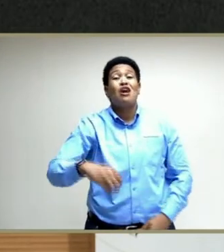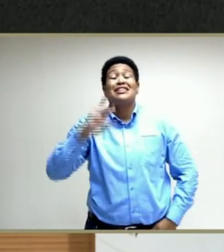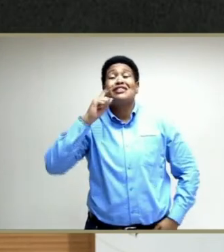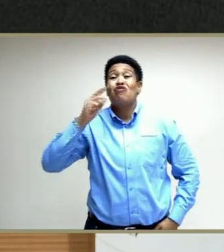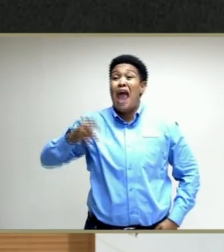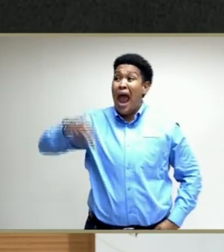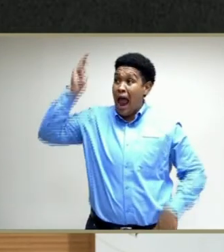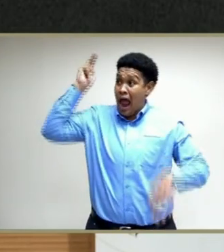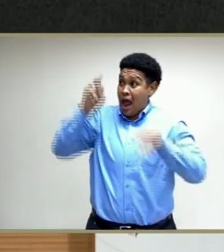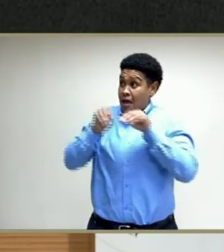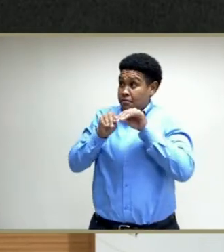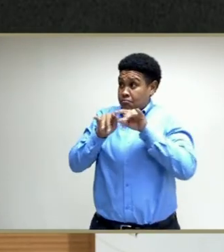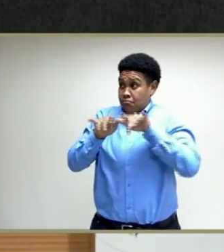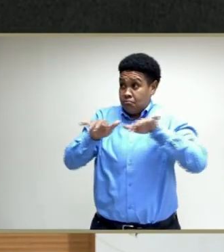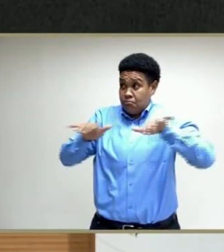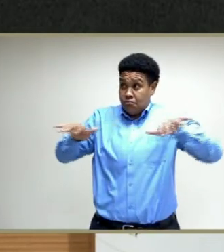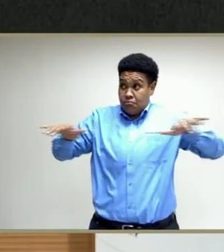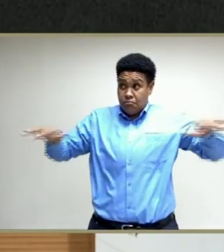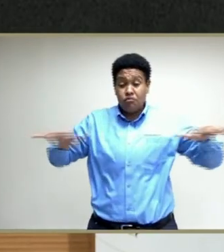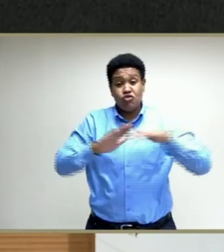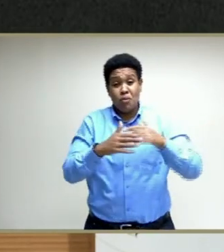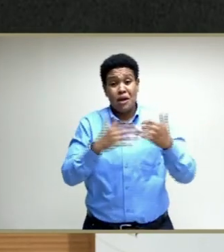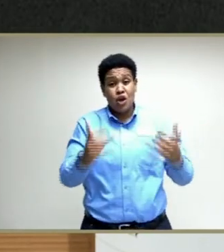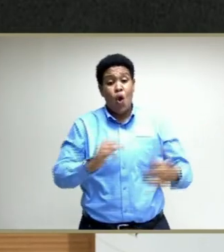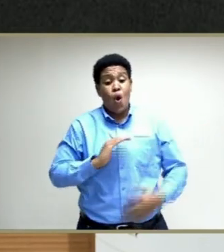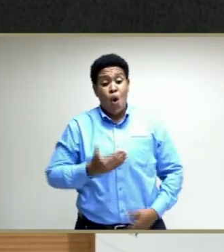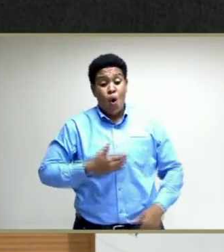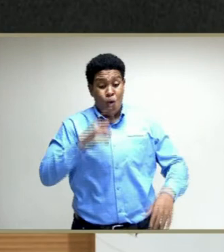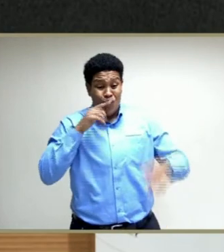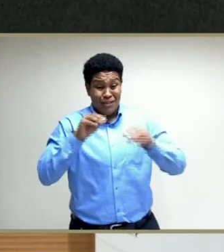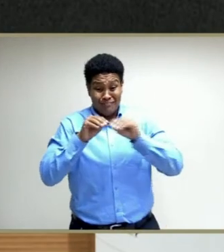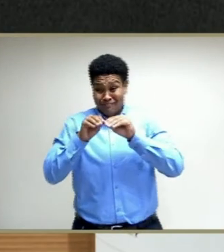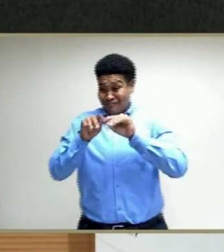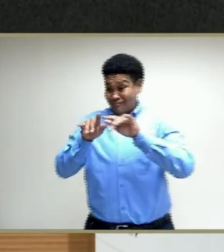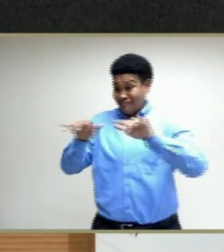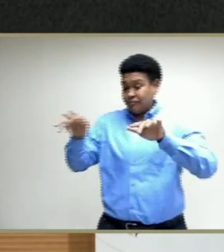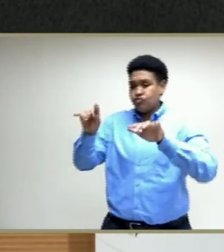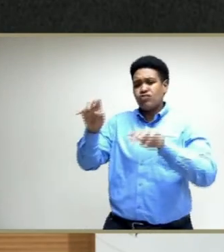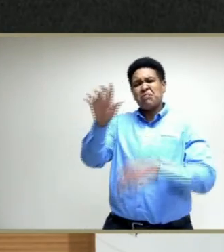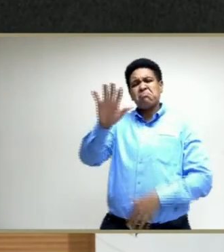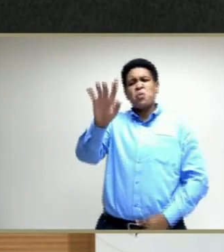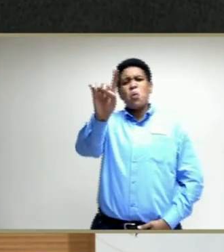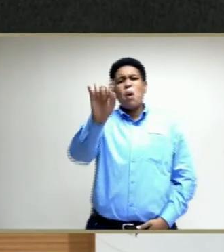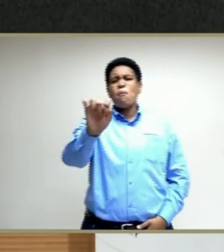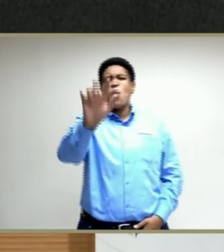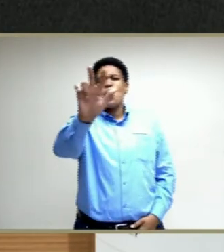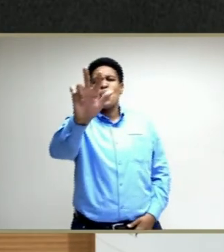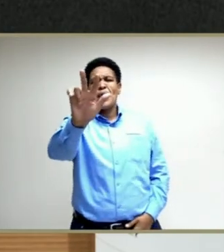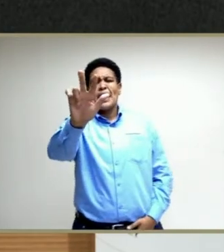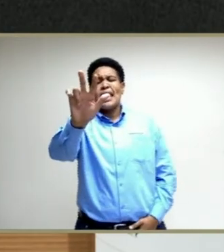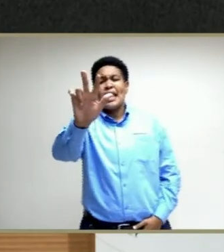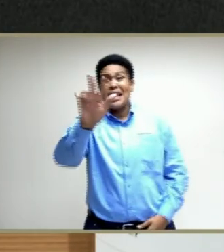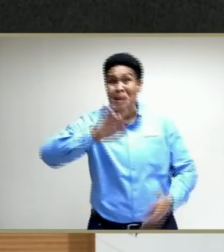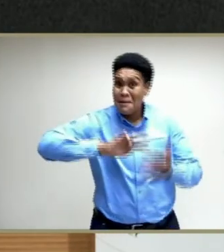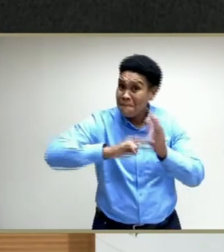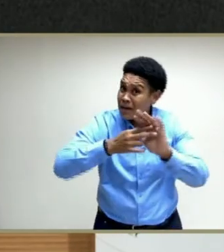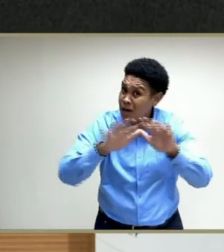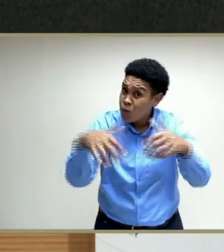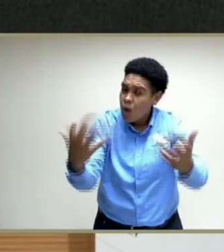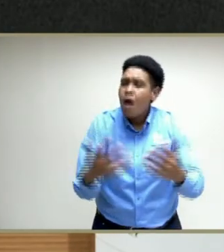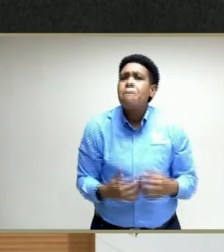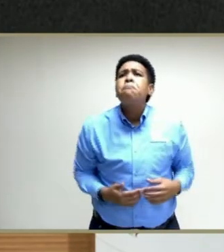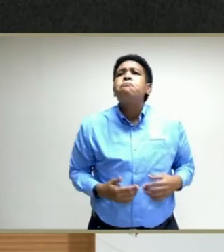high transmission level in country. Our reproductive rate remains at about 1.3, which means that